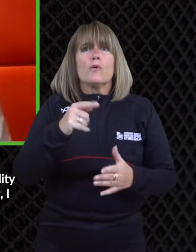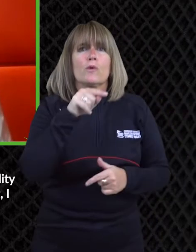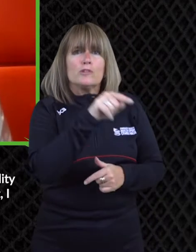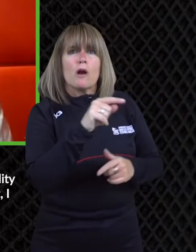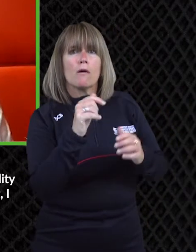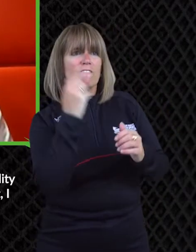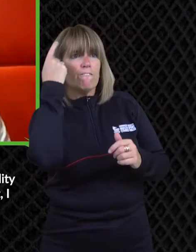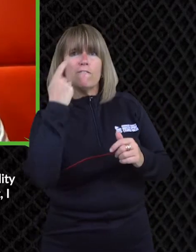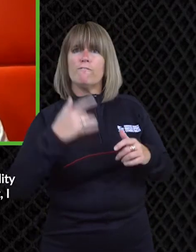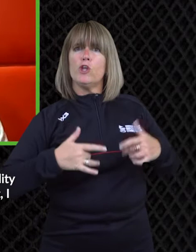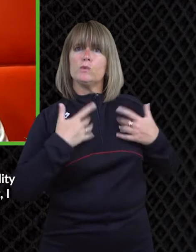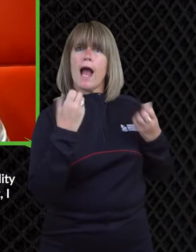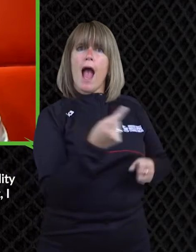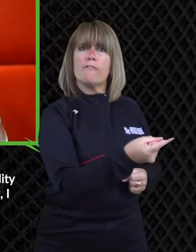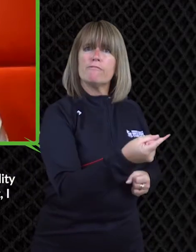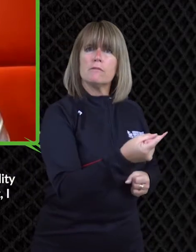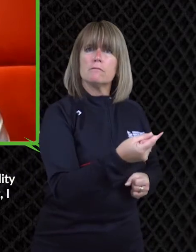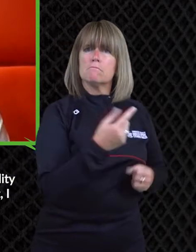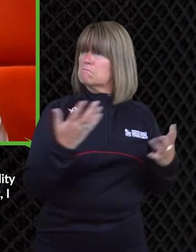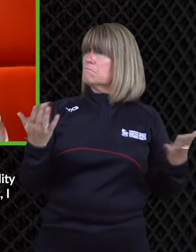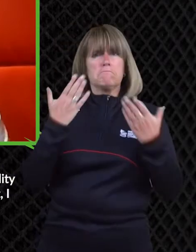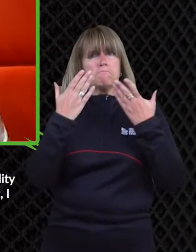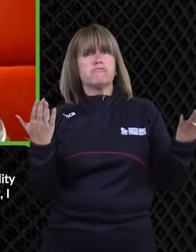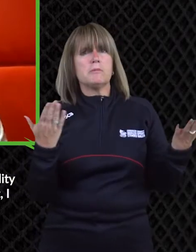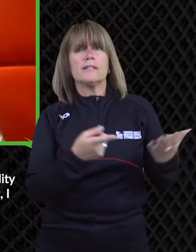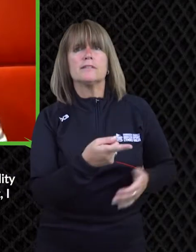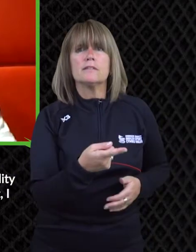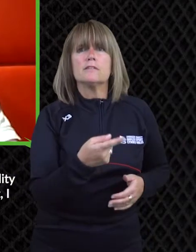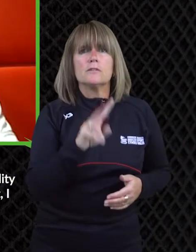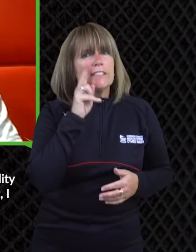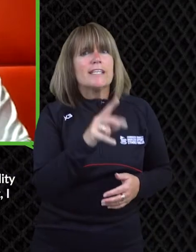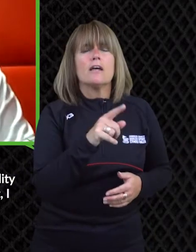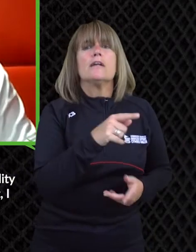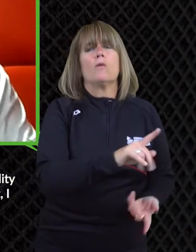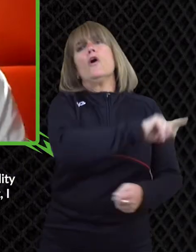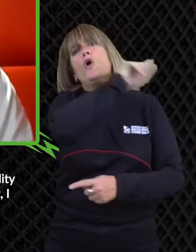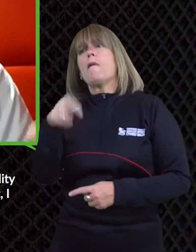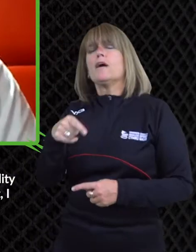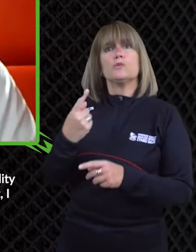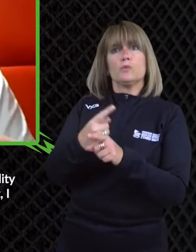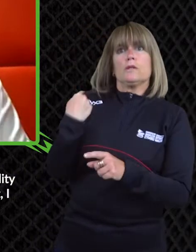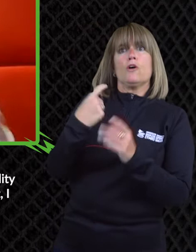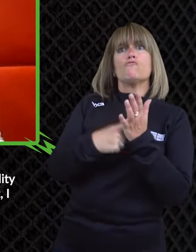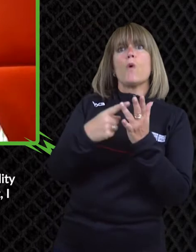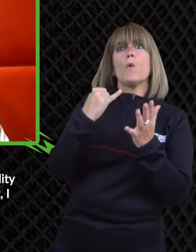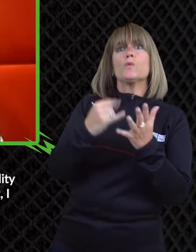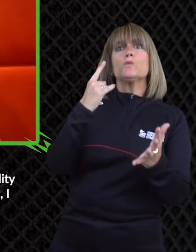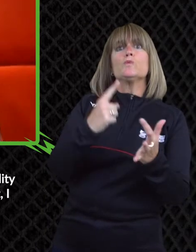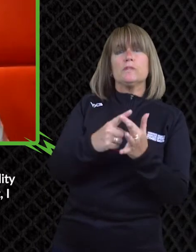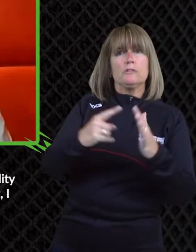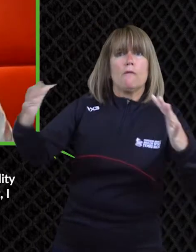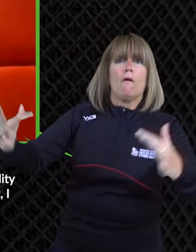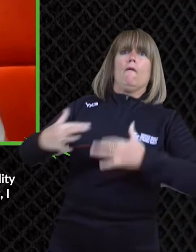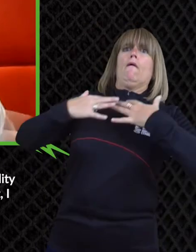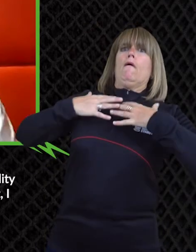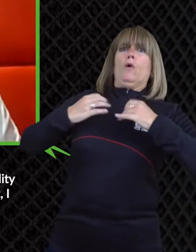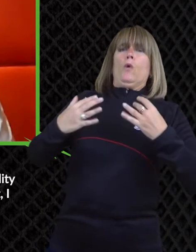up to her you know wheelchair racer she she's brilliant you know she talks and she's not just talking about disability sport she's talking about sport in